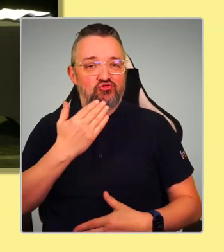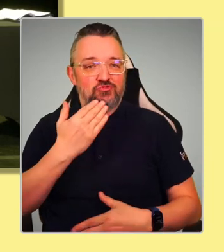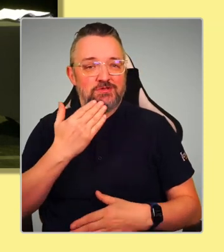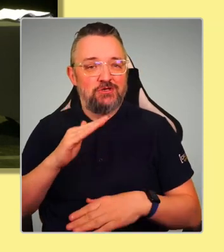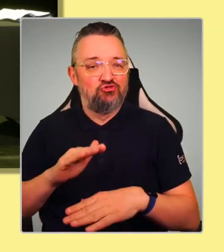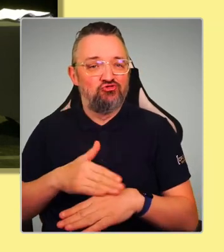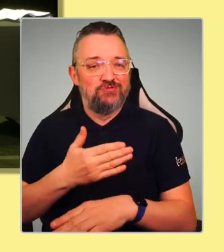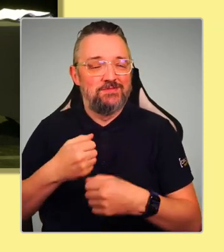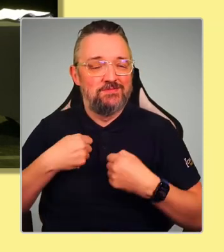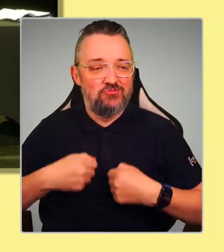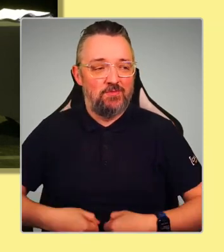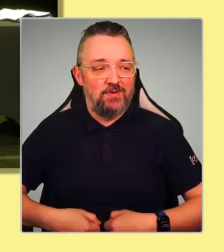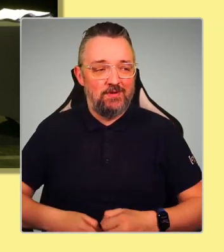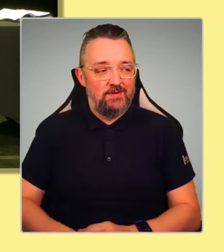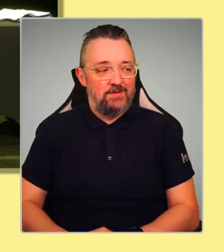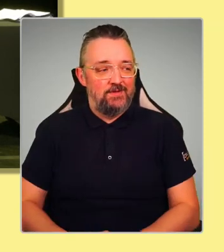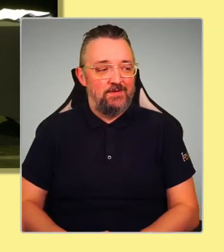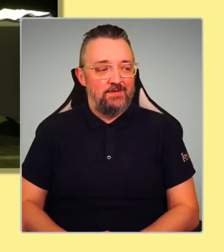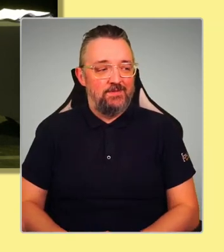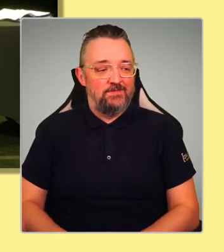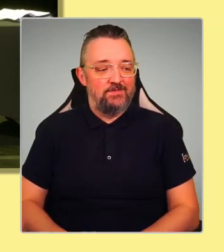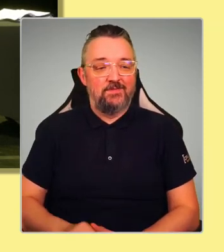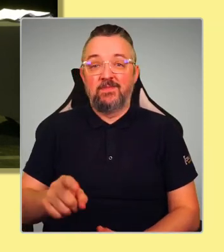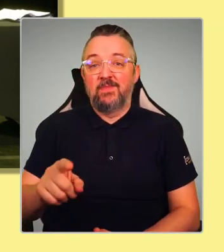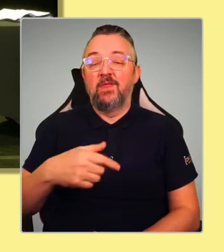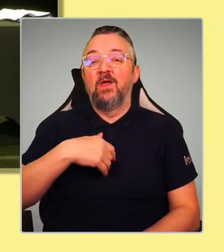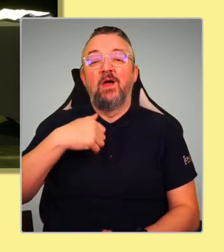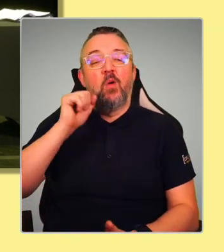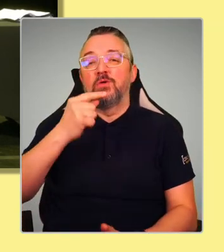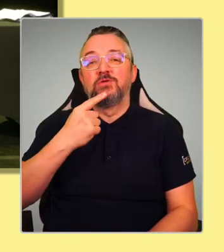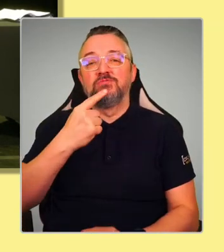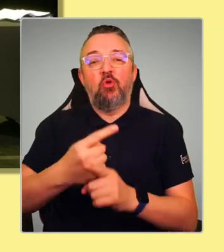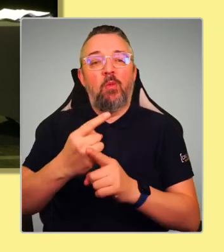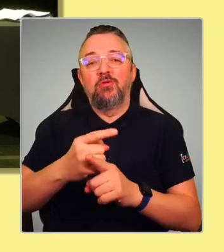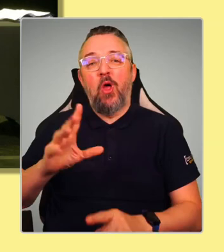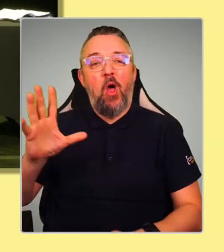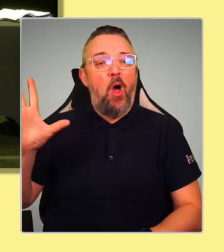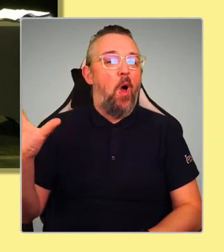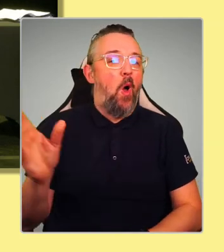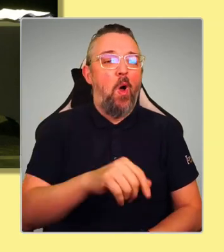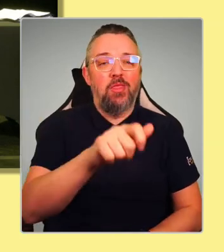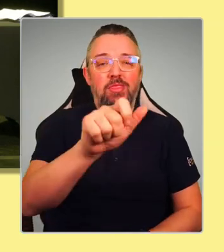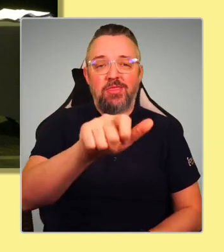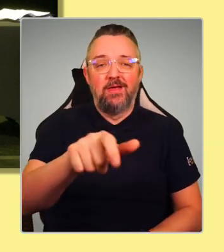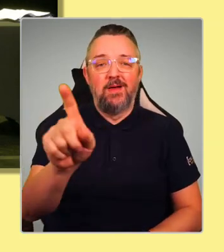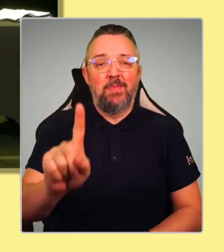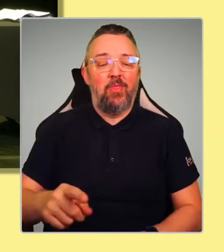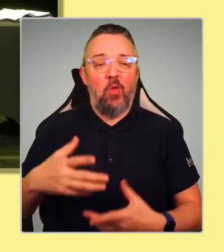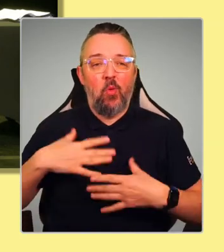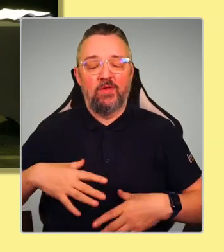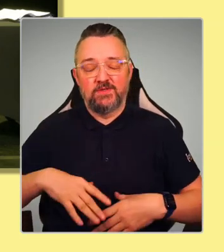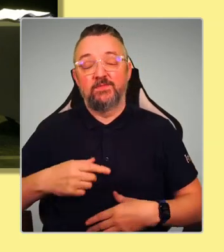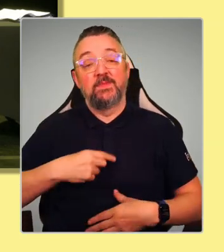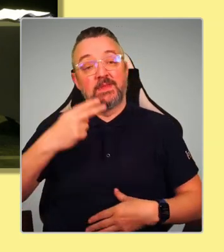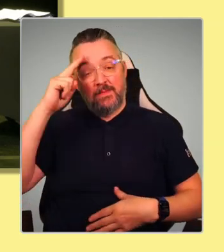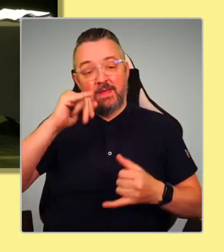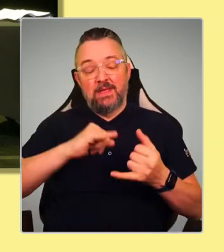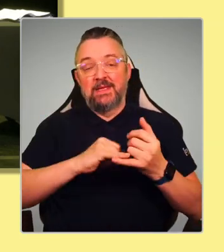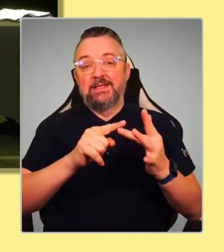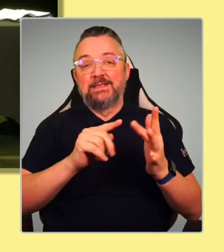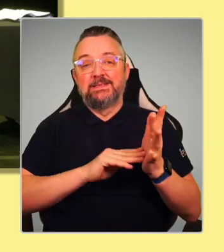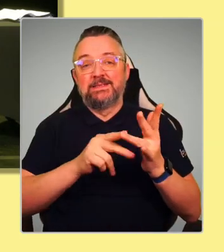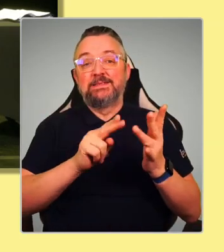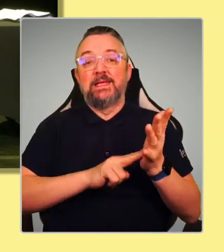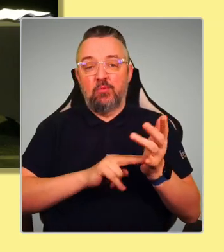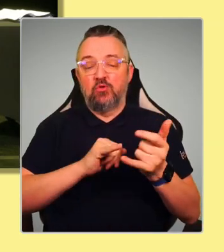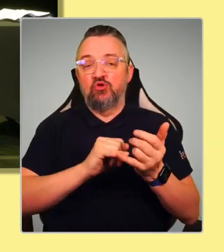I'm not going to comment on everybody's clothing, by the way. Simon Shilton, Rutherglen Branch. Picking up